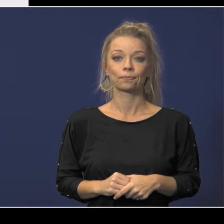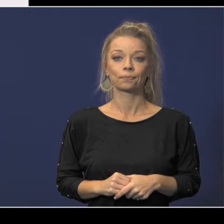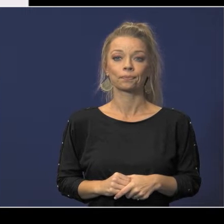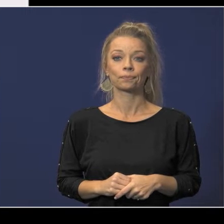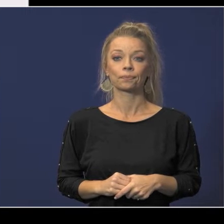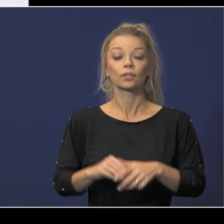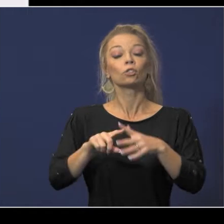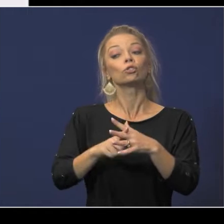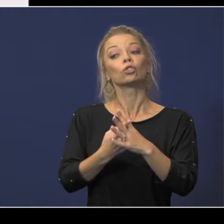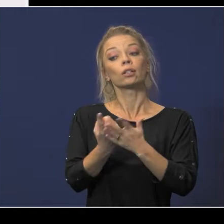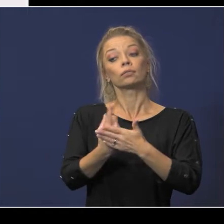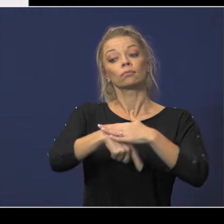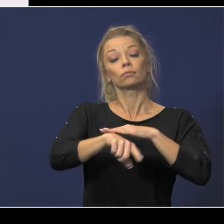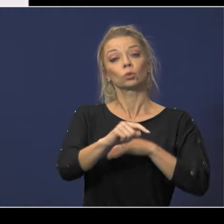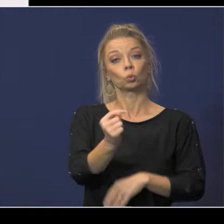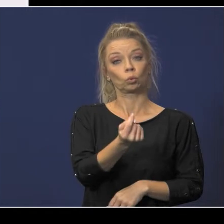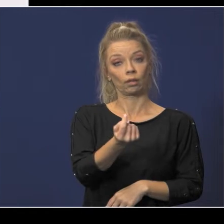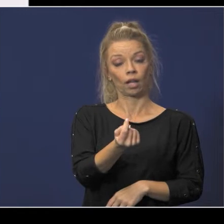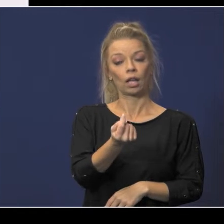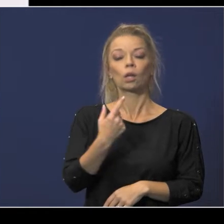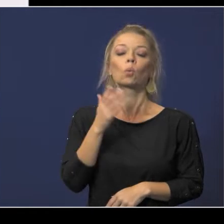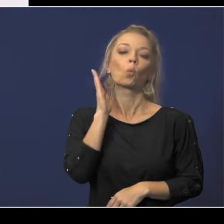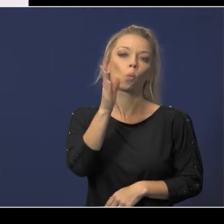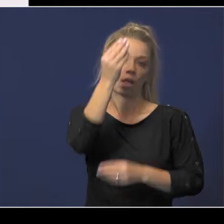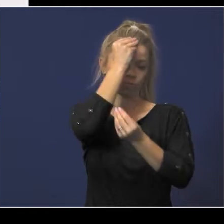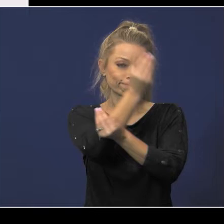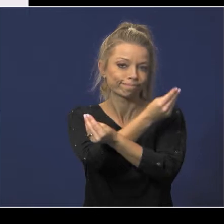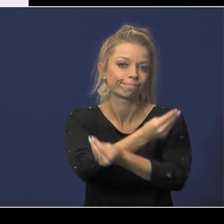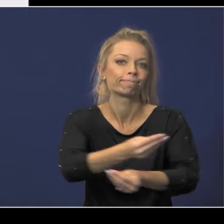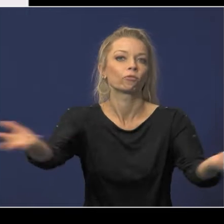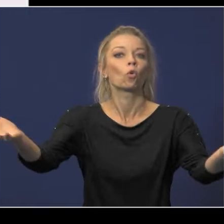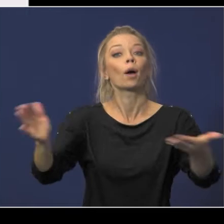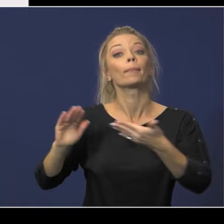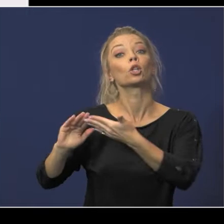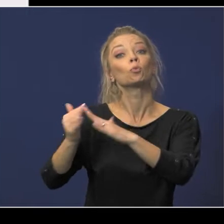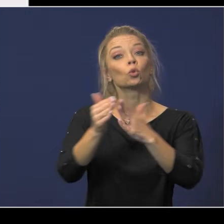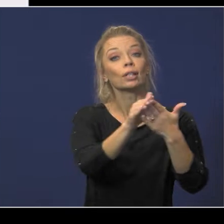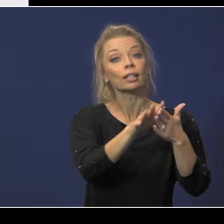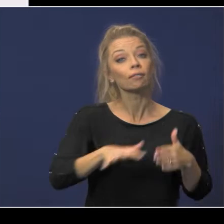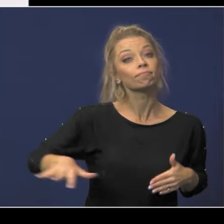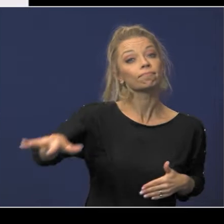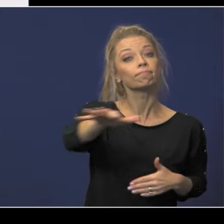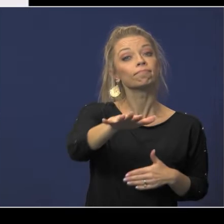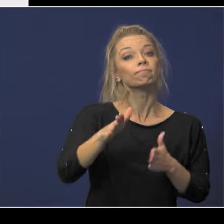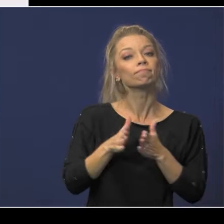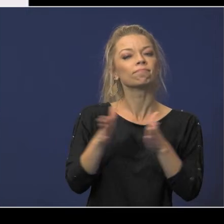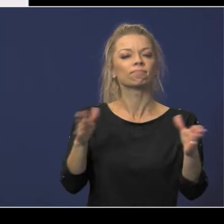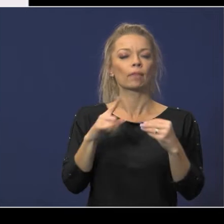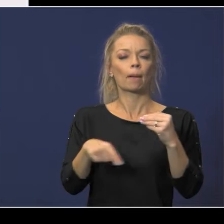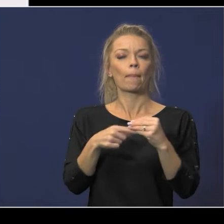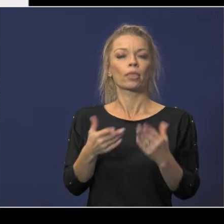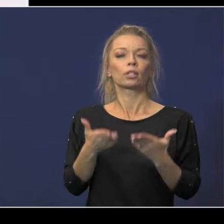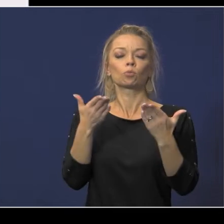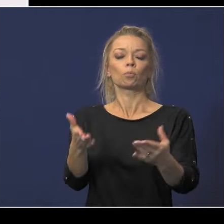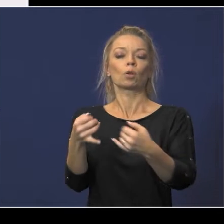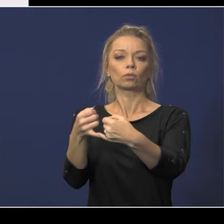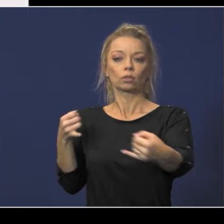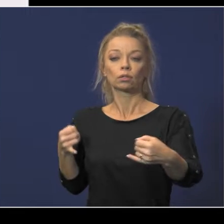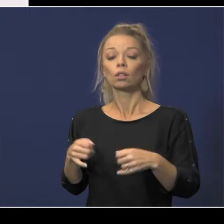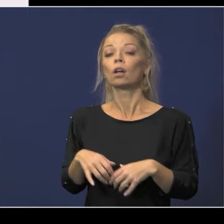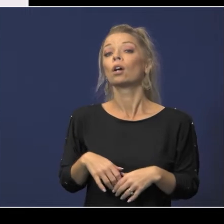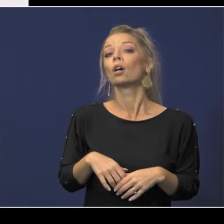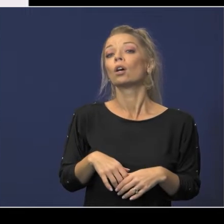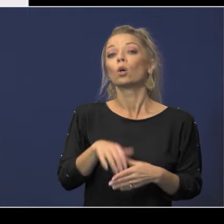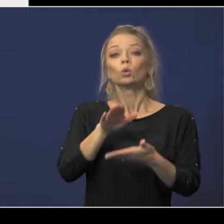starting next tuesday we'll be informing the community of these proposed boundary changes school messenger phone